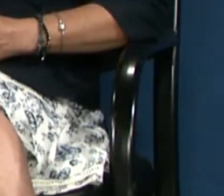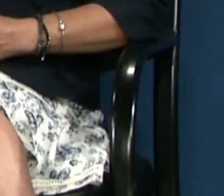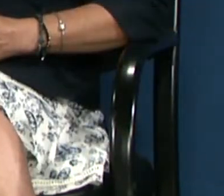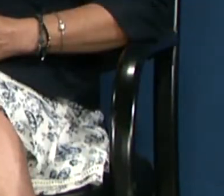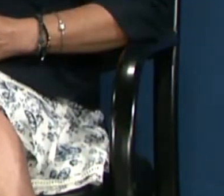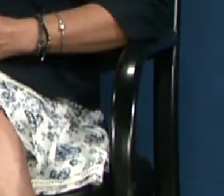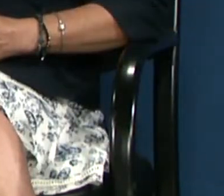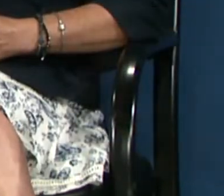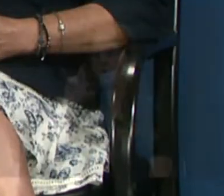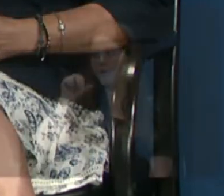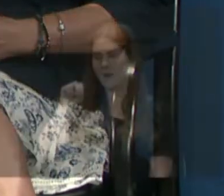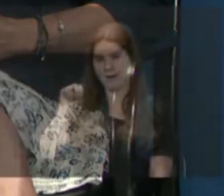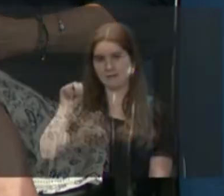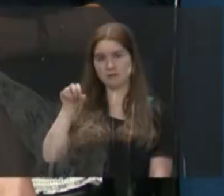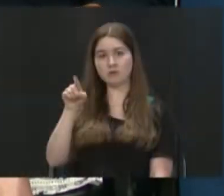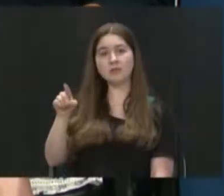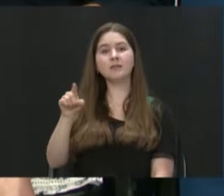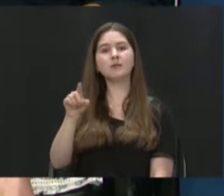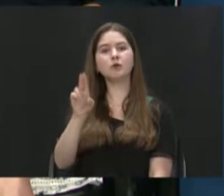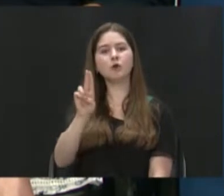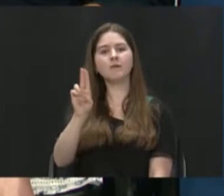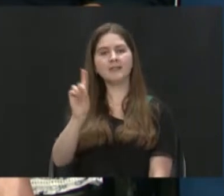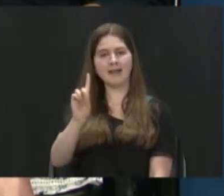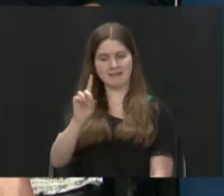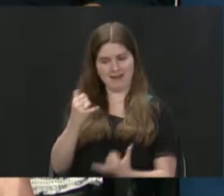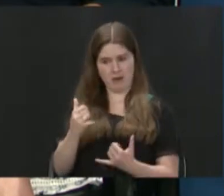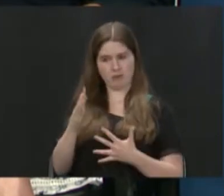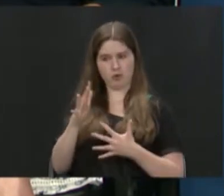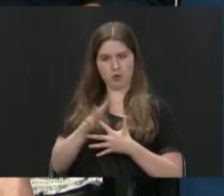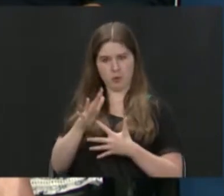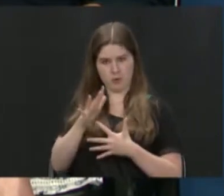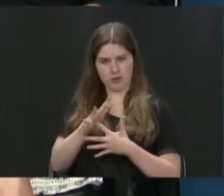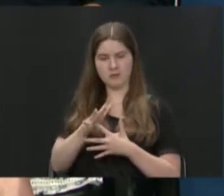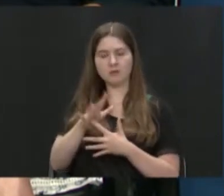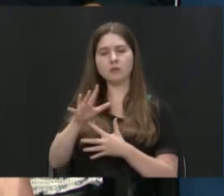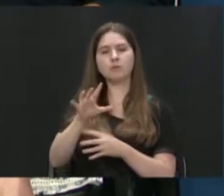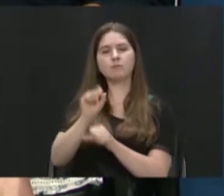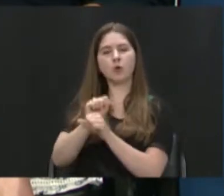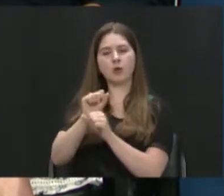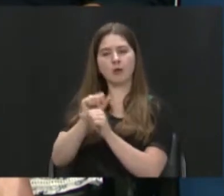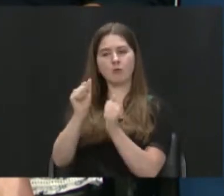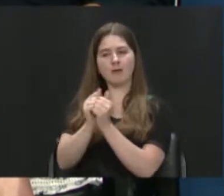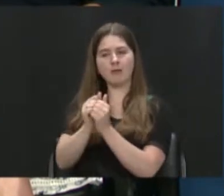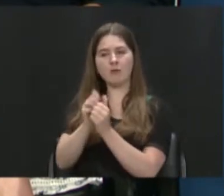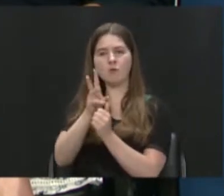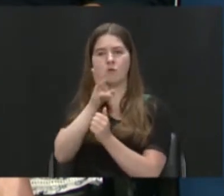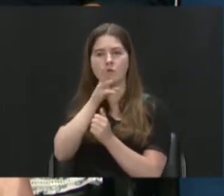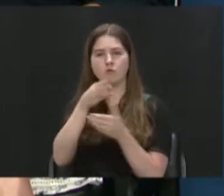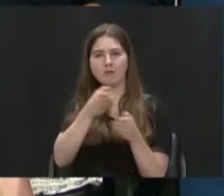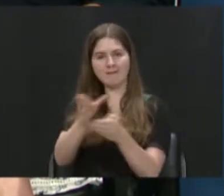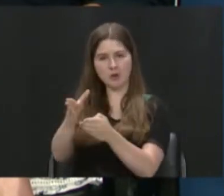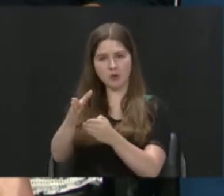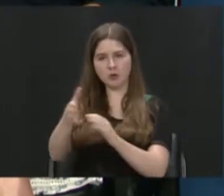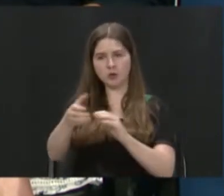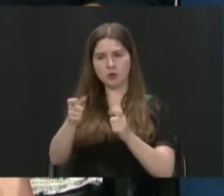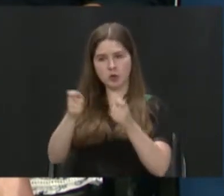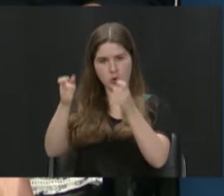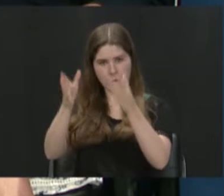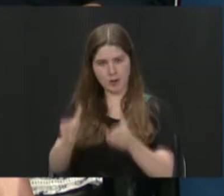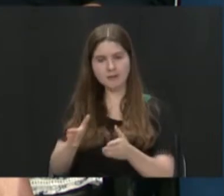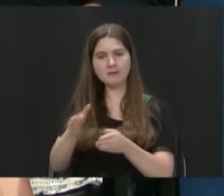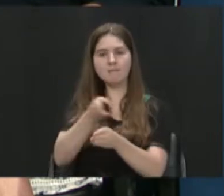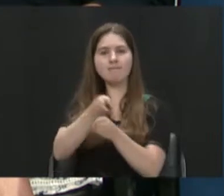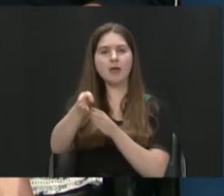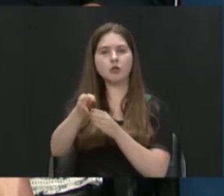University of Dayton now junior, who has been working with the River Stewards. She is majoring in engineering and